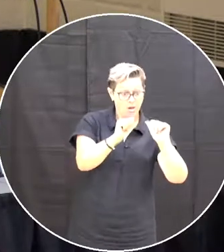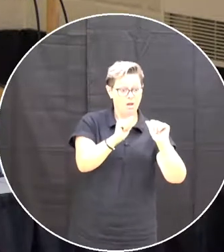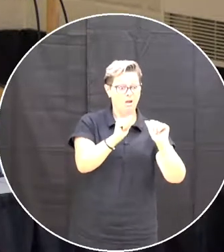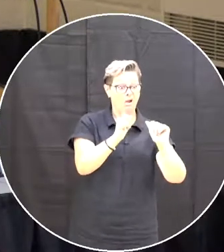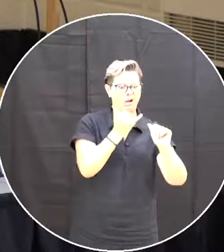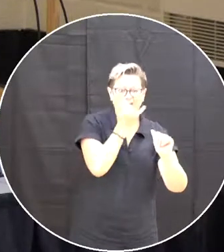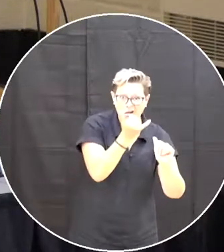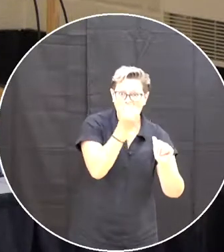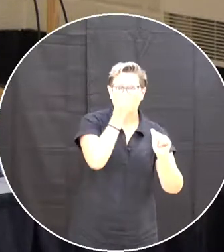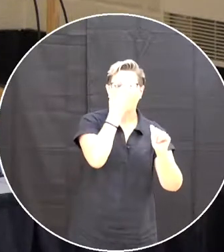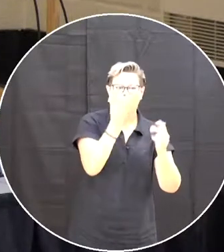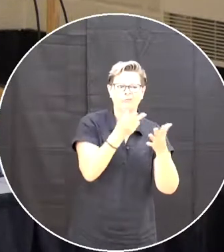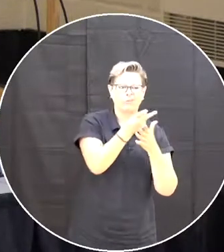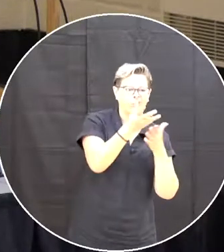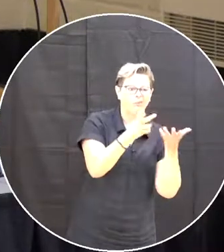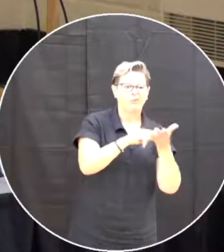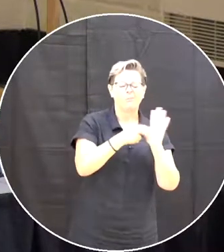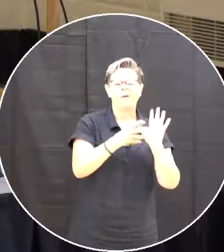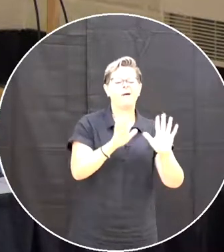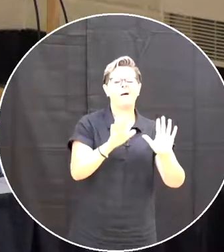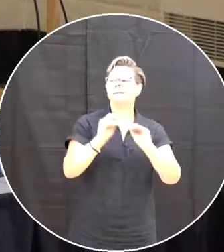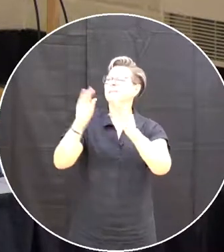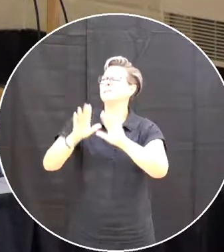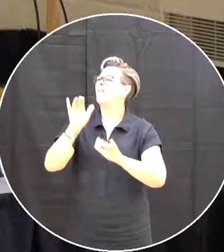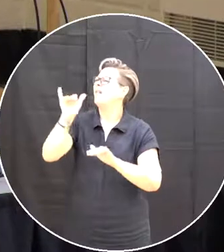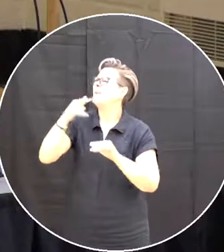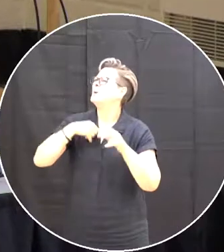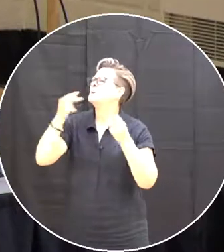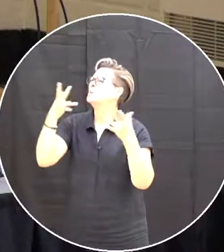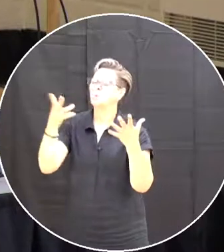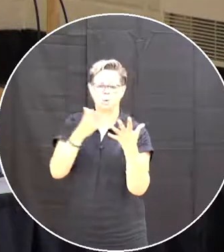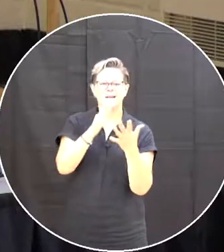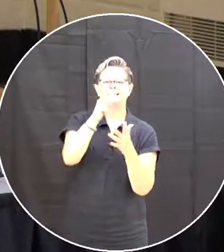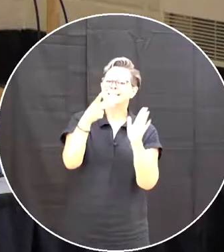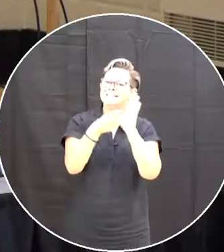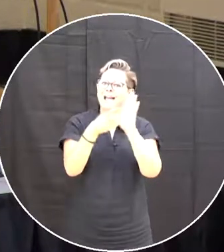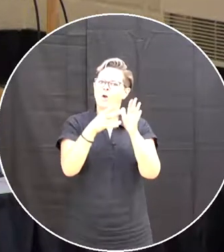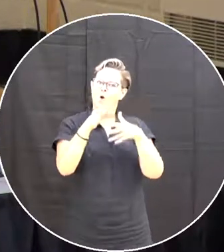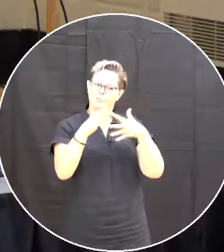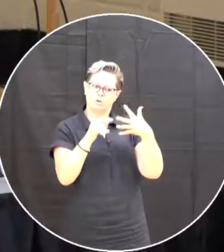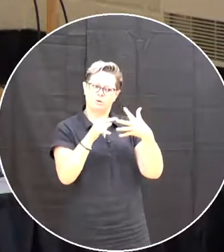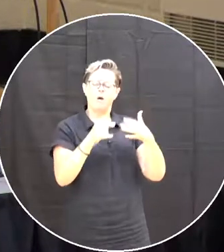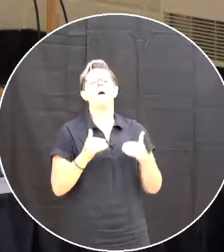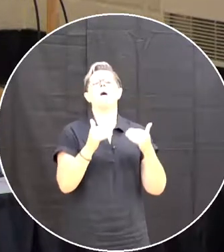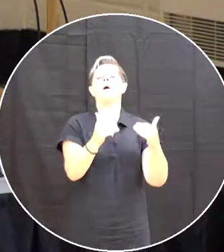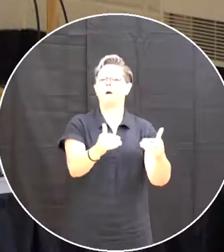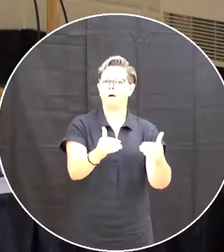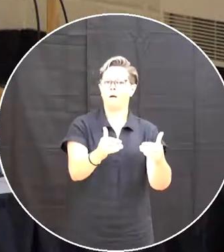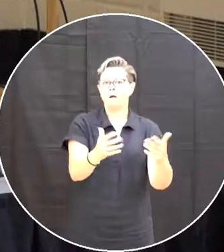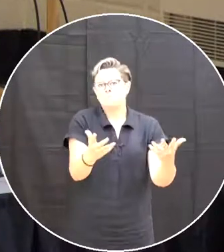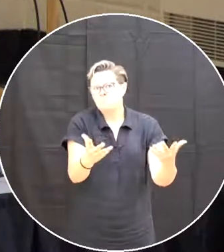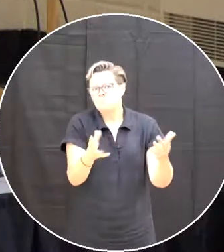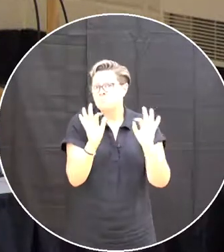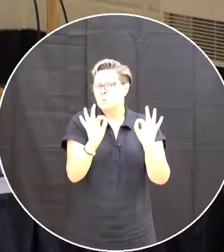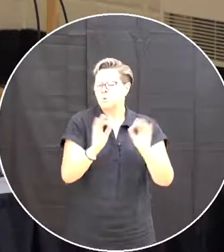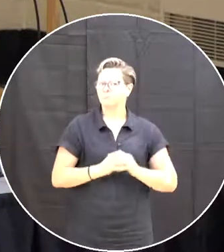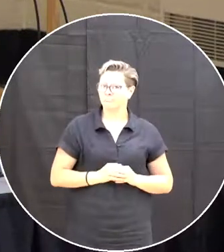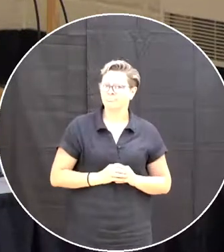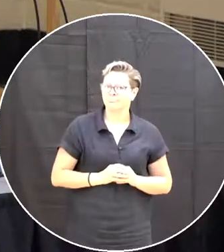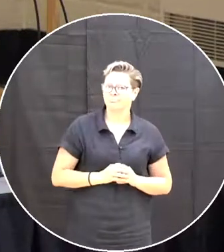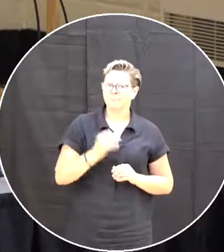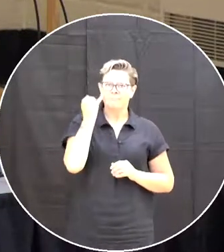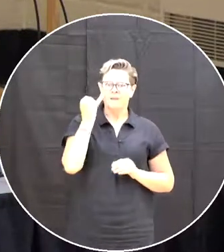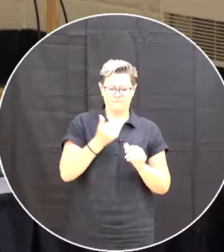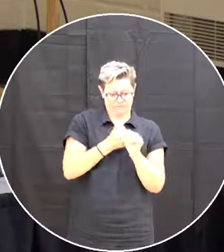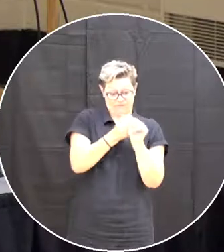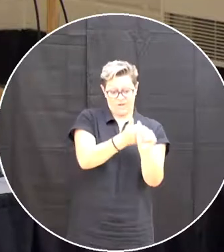Go back With teacher guidance Try again And move forward So Um If it's done Correctly Now